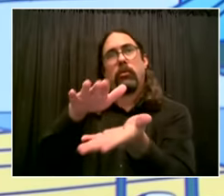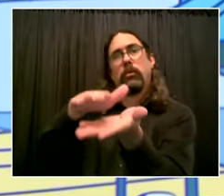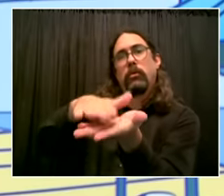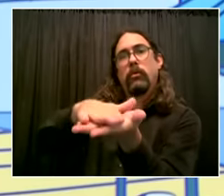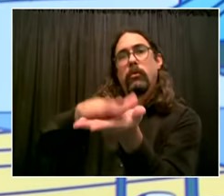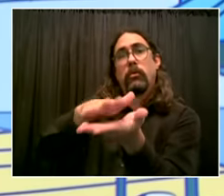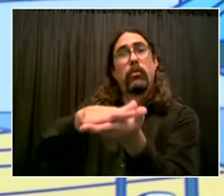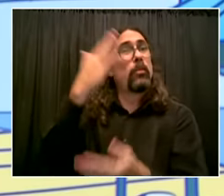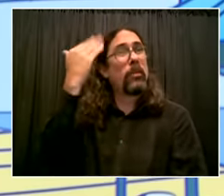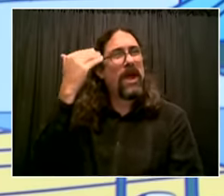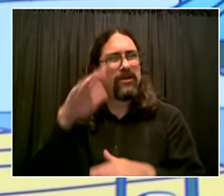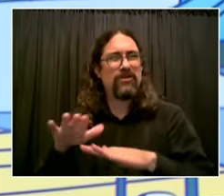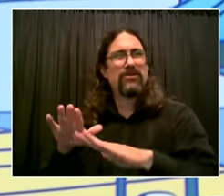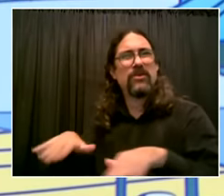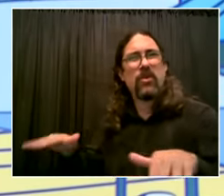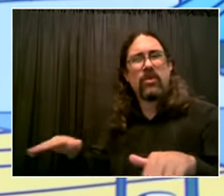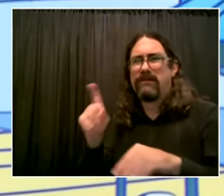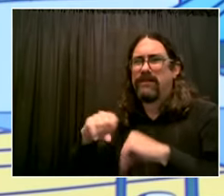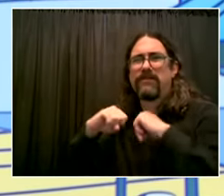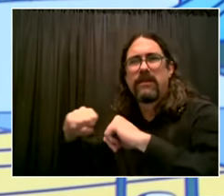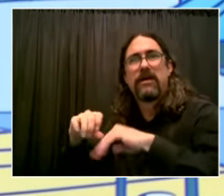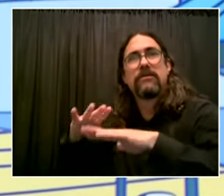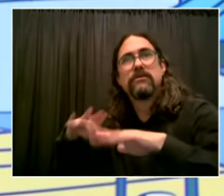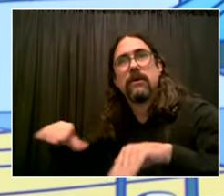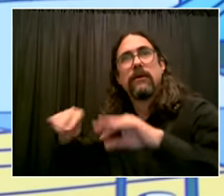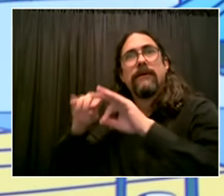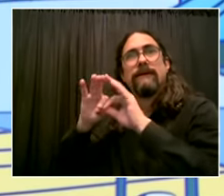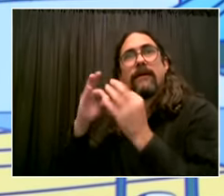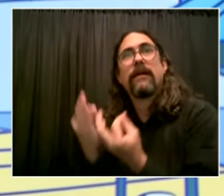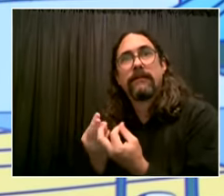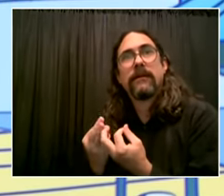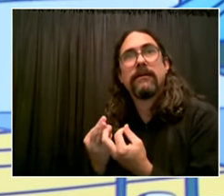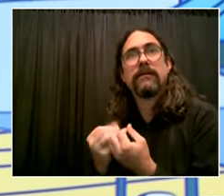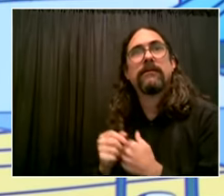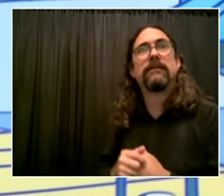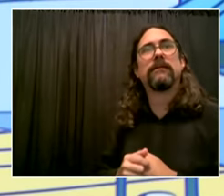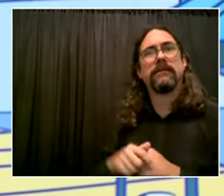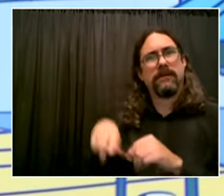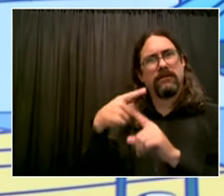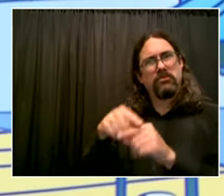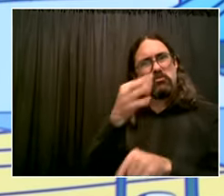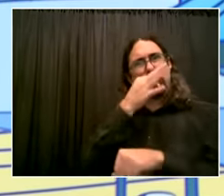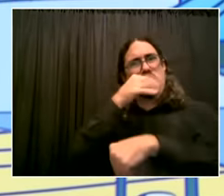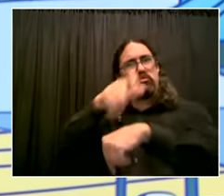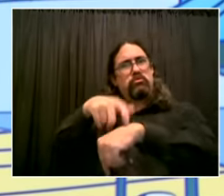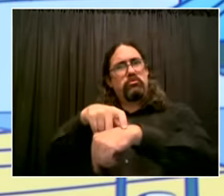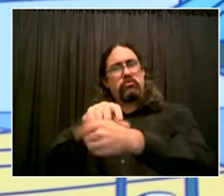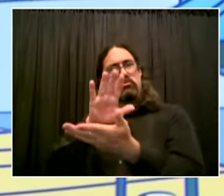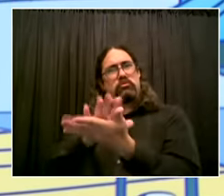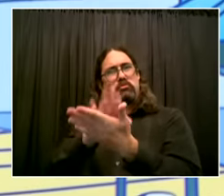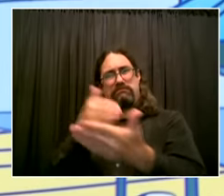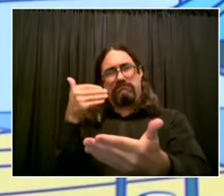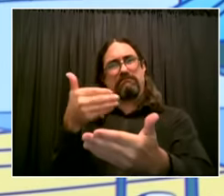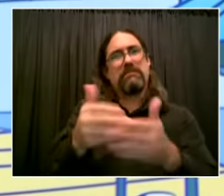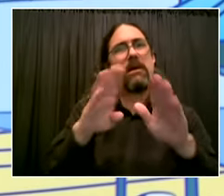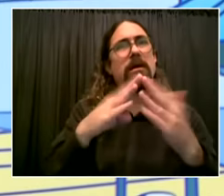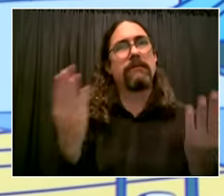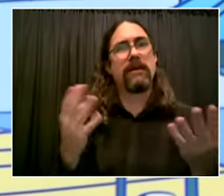but also the calendar uh school starting so soon uh we're going to be looking to the next steps soon